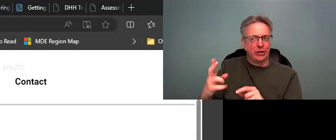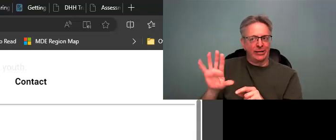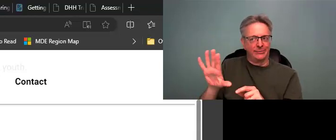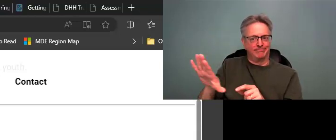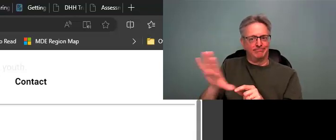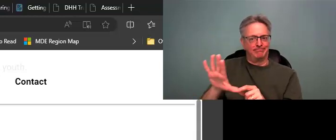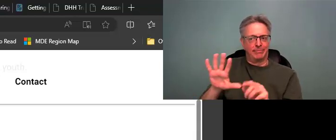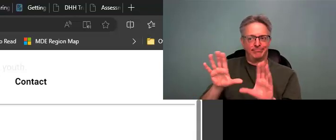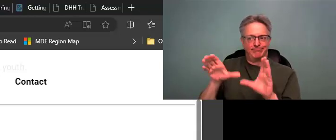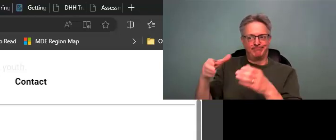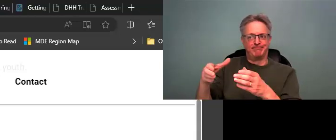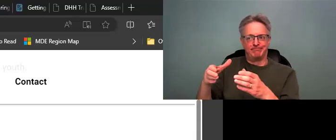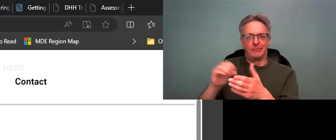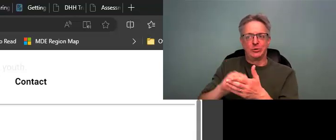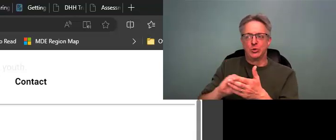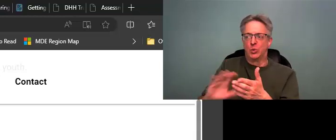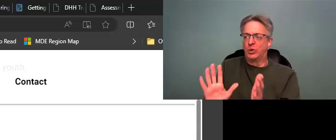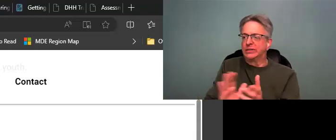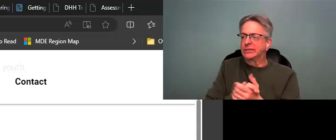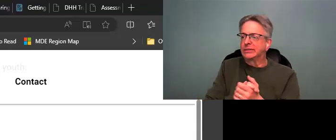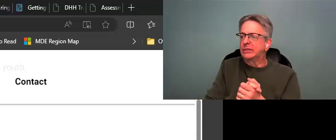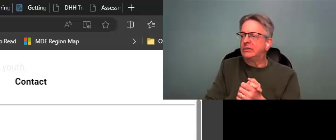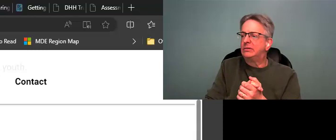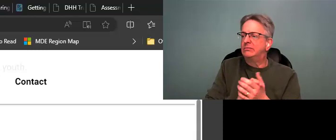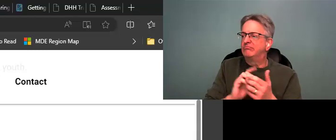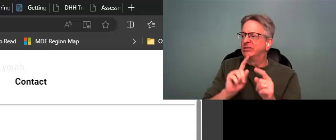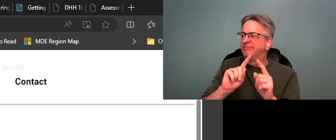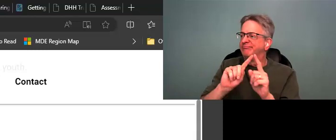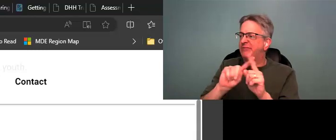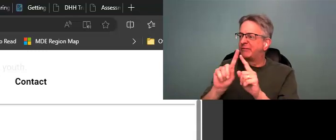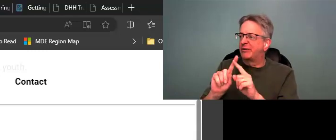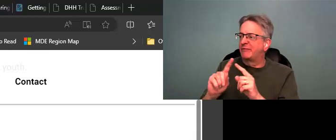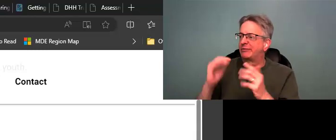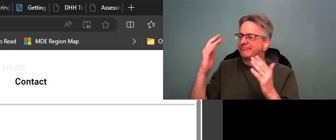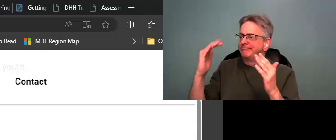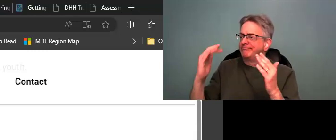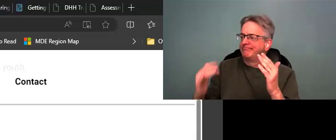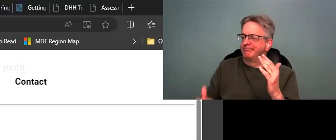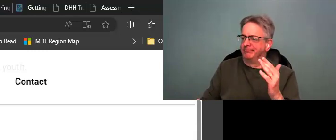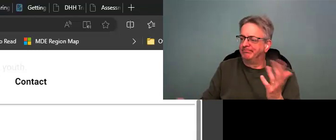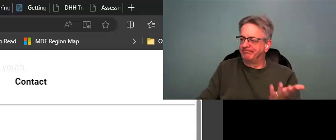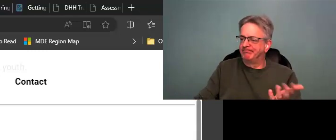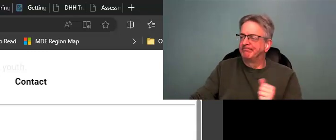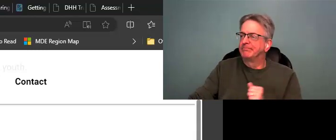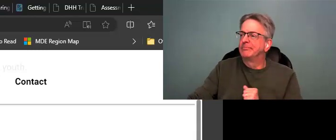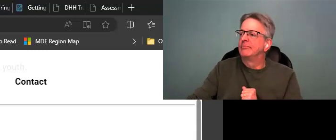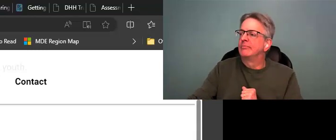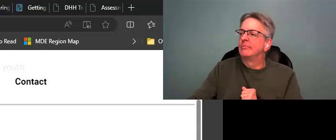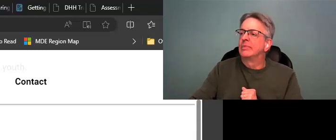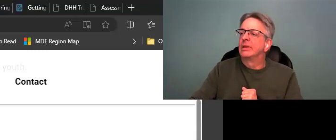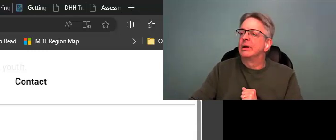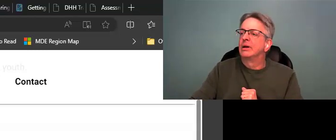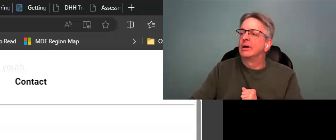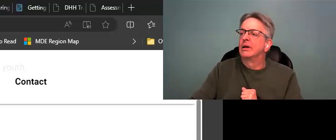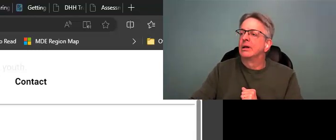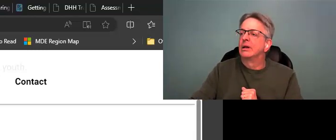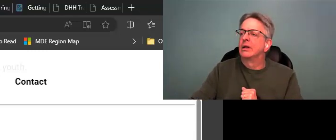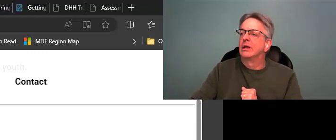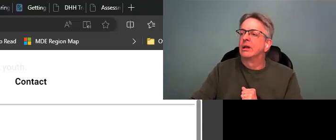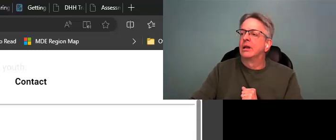familiar with the DHH population of students. There's resources here, educational tools.